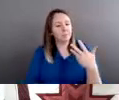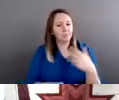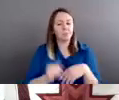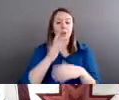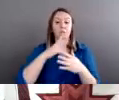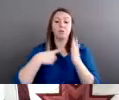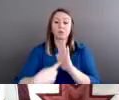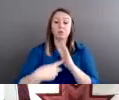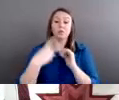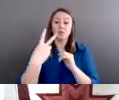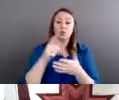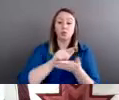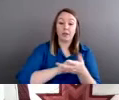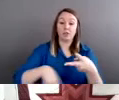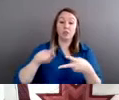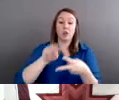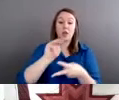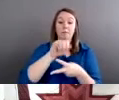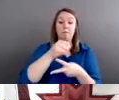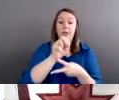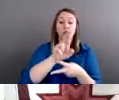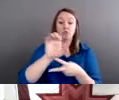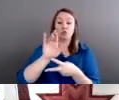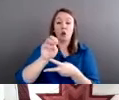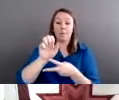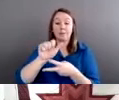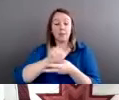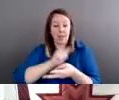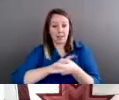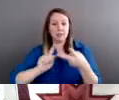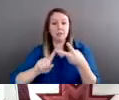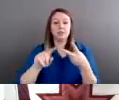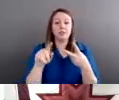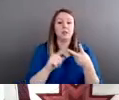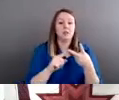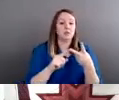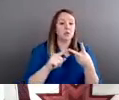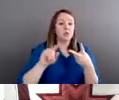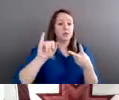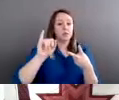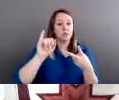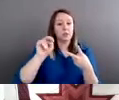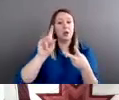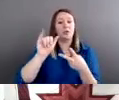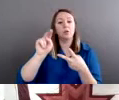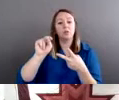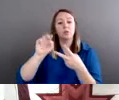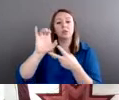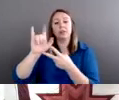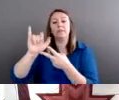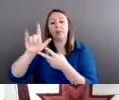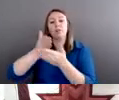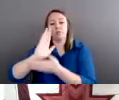act, the other is the Indian civil rights act, and then i'll follow that by a discussion of a Supreme Court case